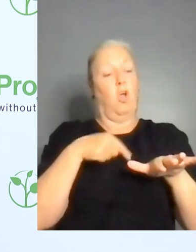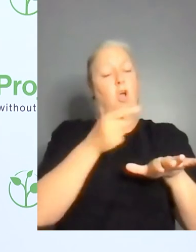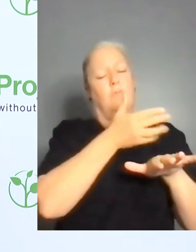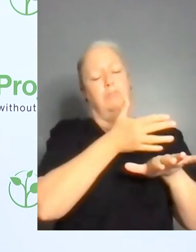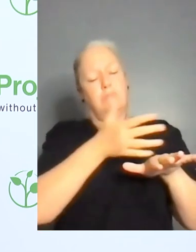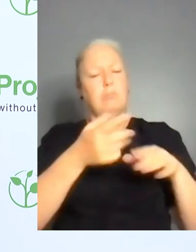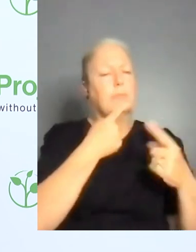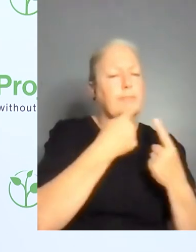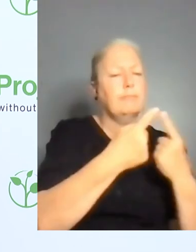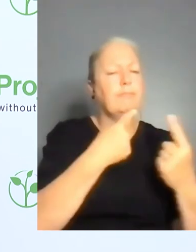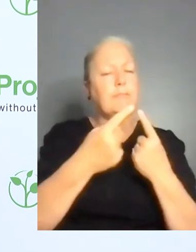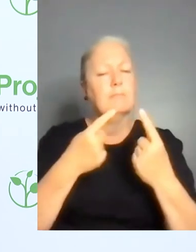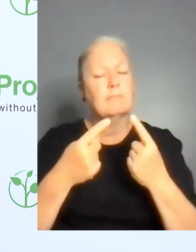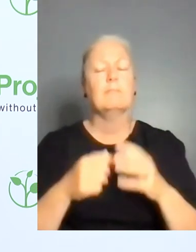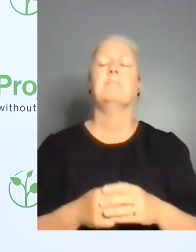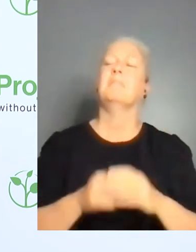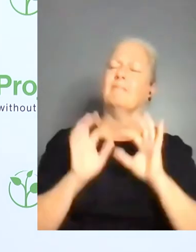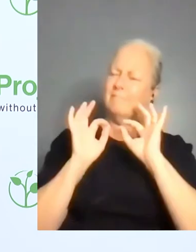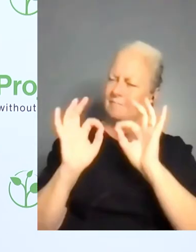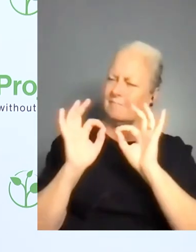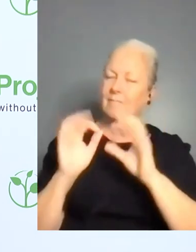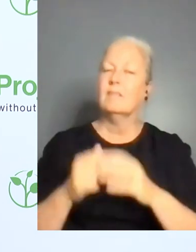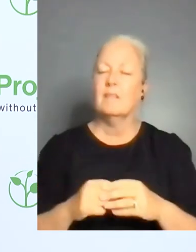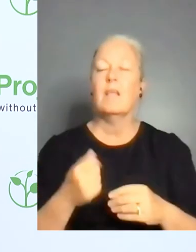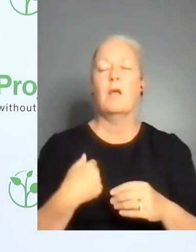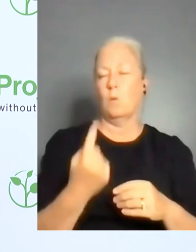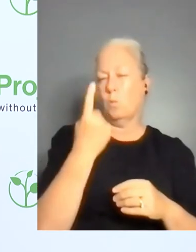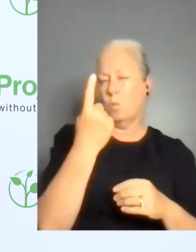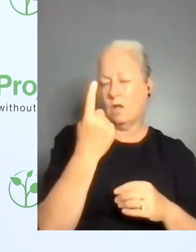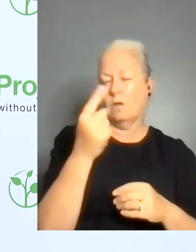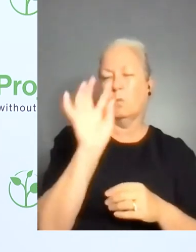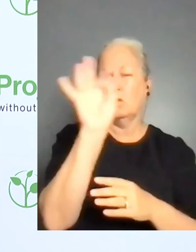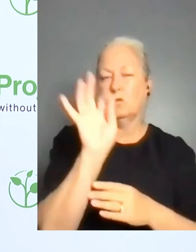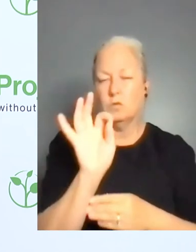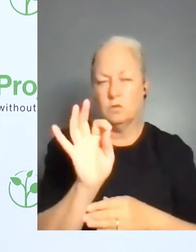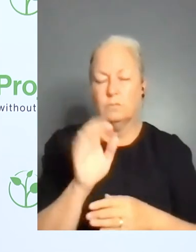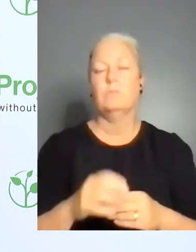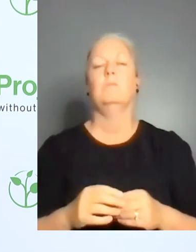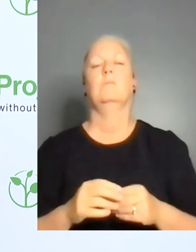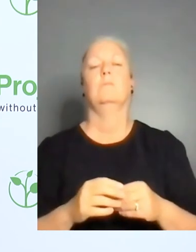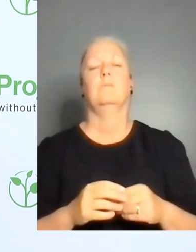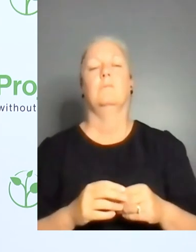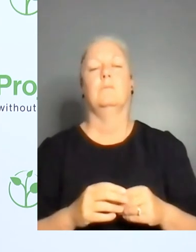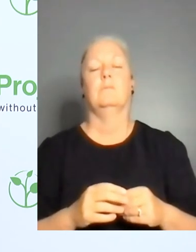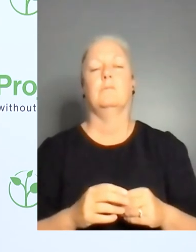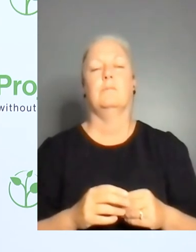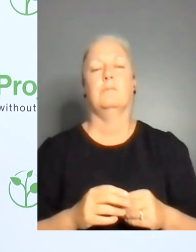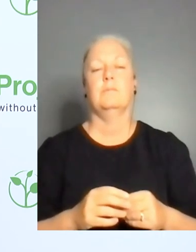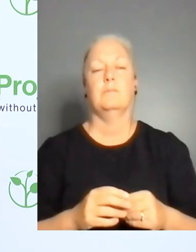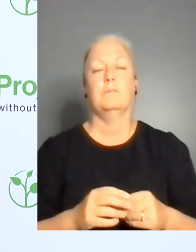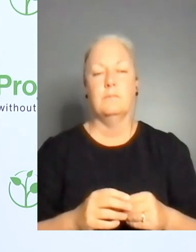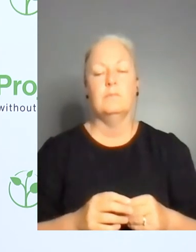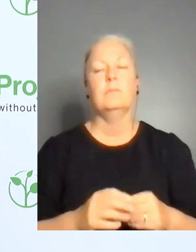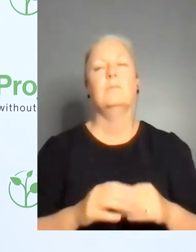Wonderful. There was one more question before I'm asking about I will announce, co-announce this private session that you